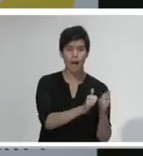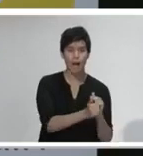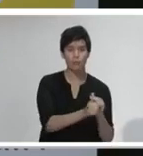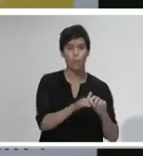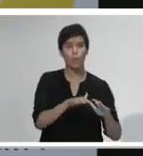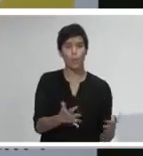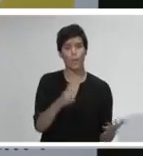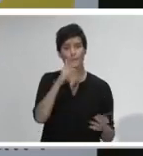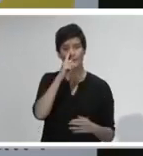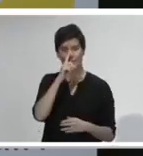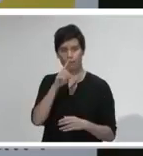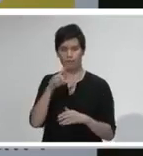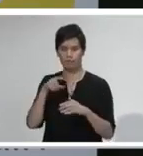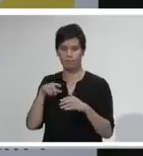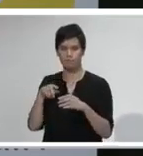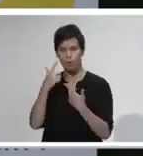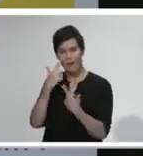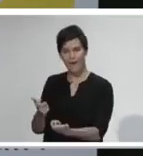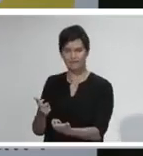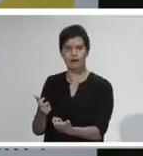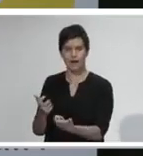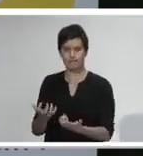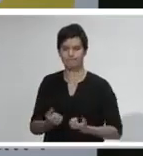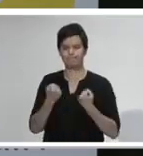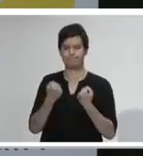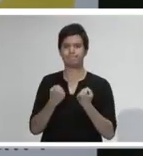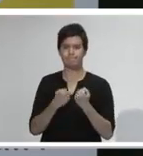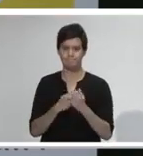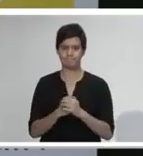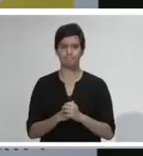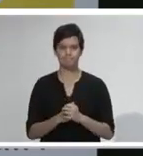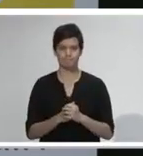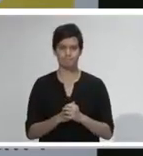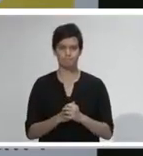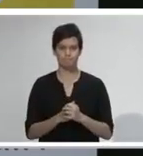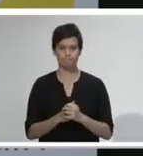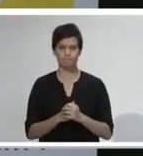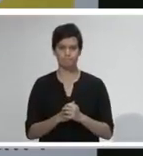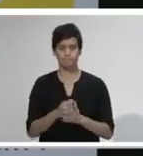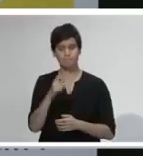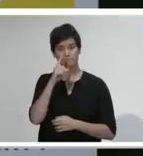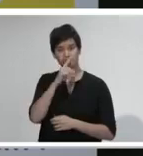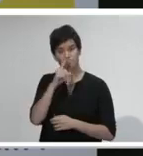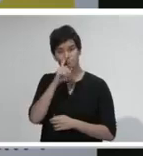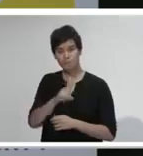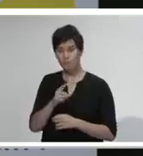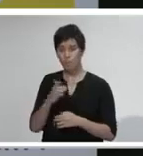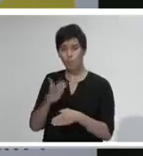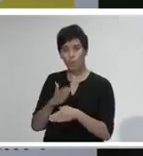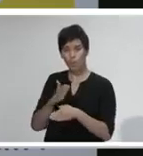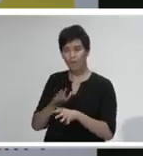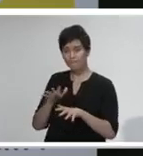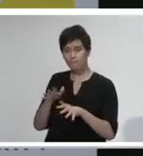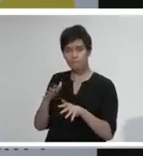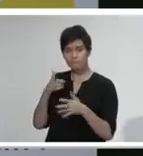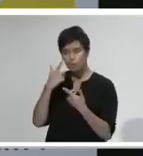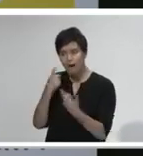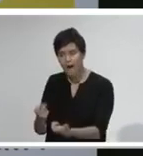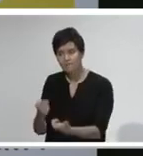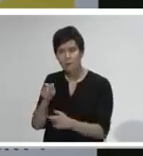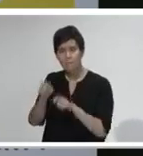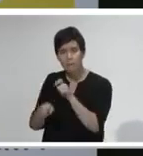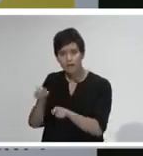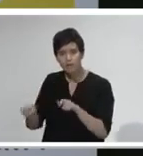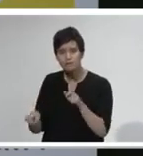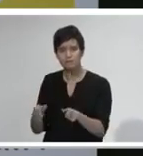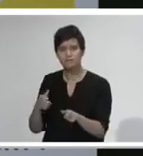was clear that a relatively small number had, in fact, been infected by residents or patients, and that most of the transmission was between healthcare